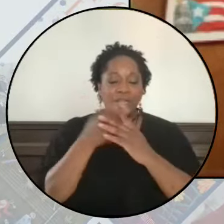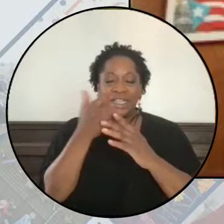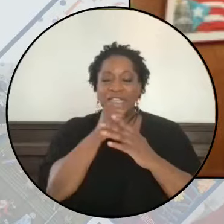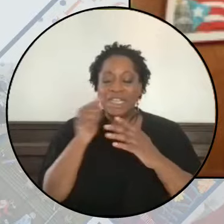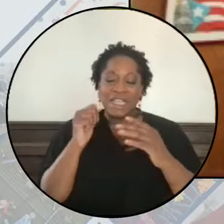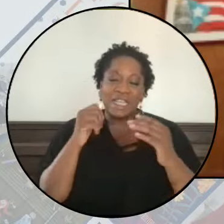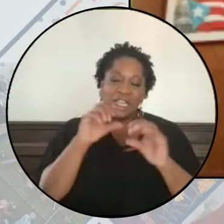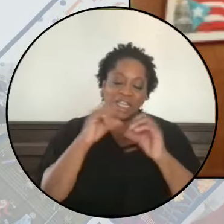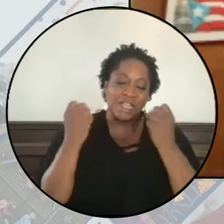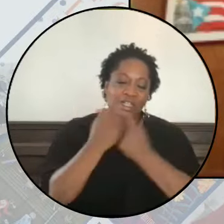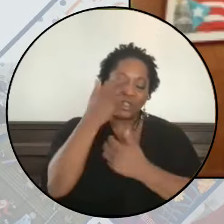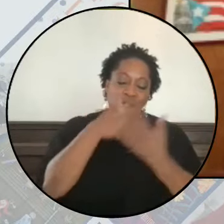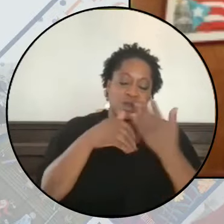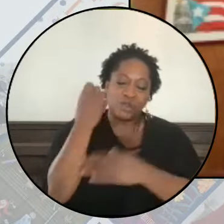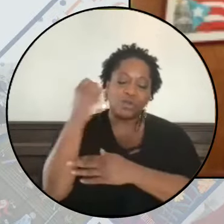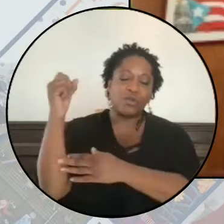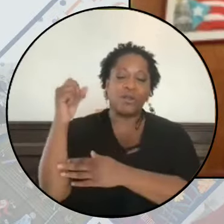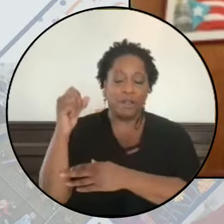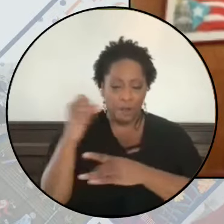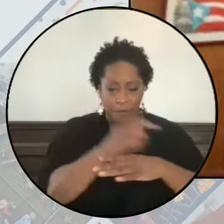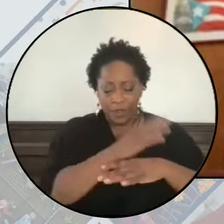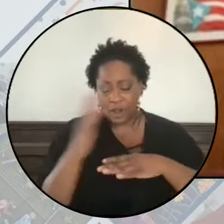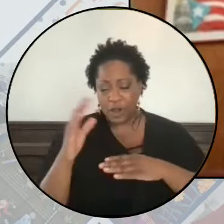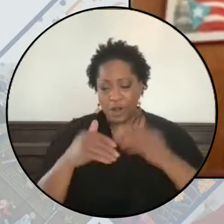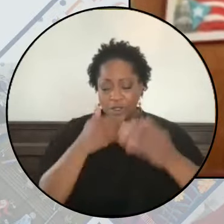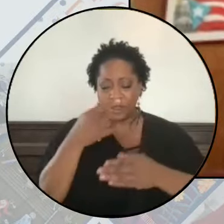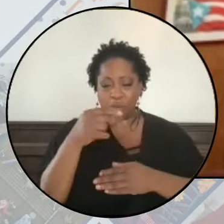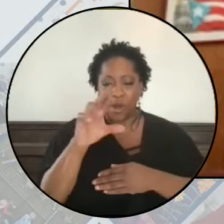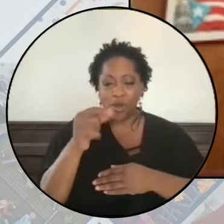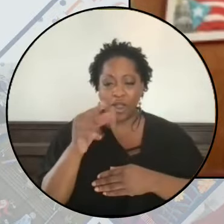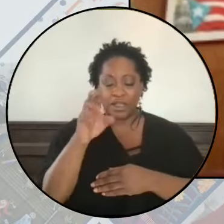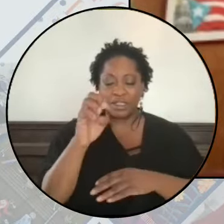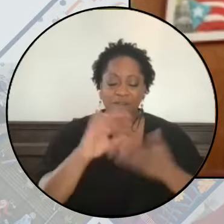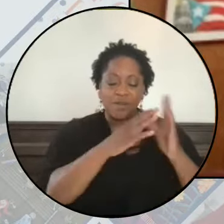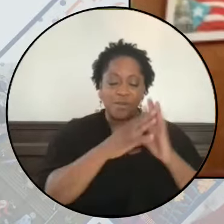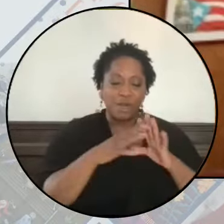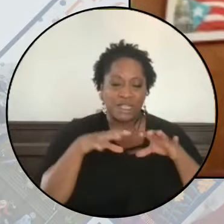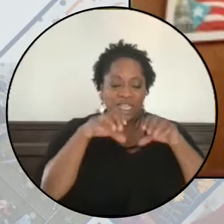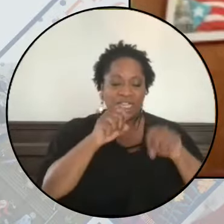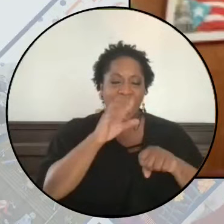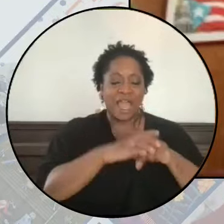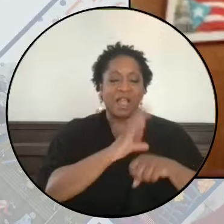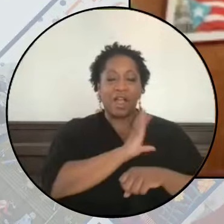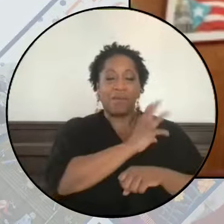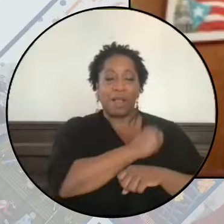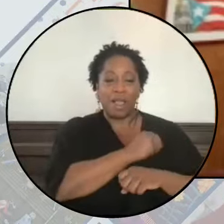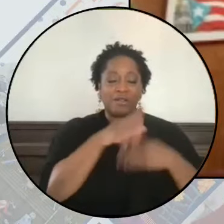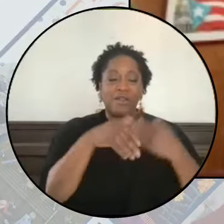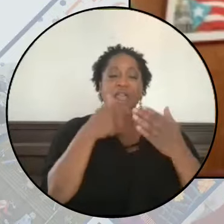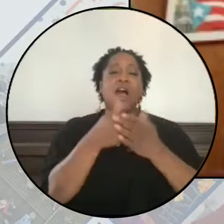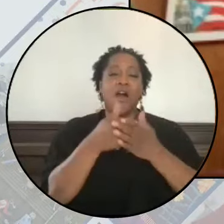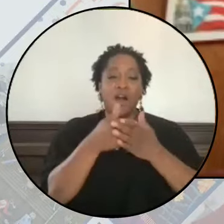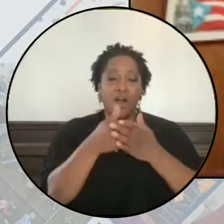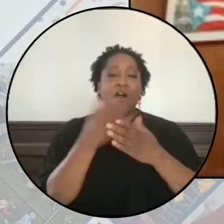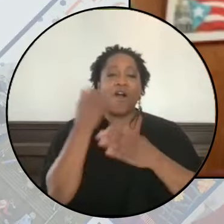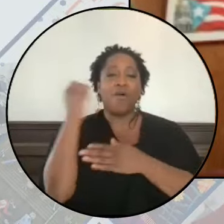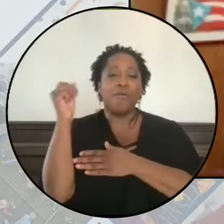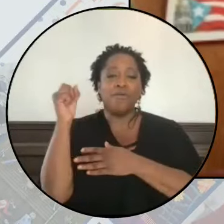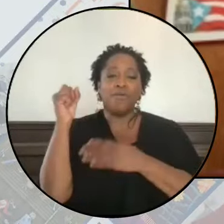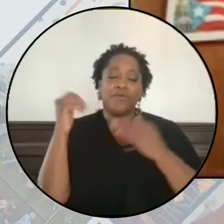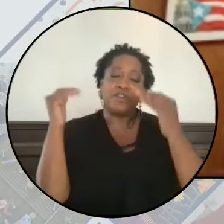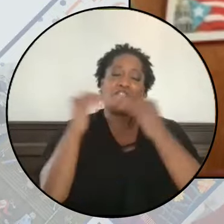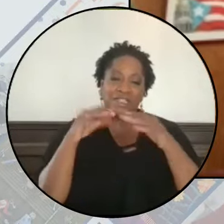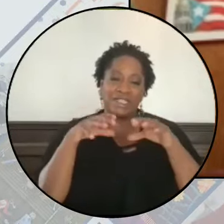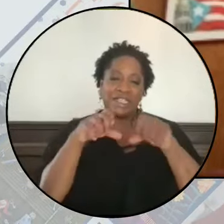there's consensus across progressive communities that an attack on Palestine is an attack on all movements for justice. And